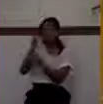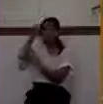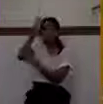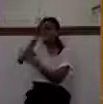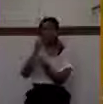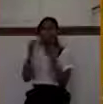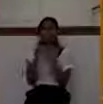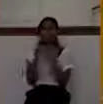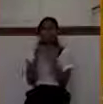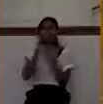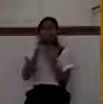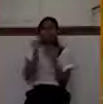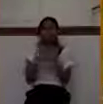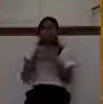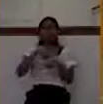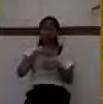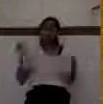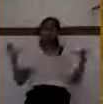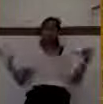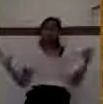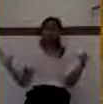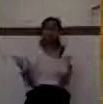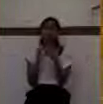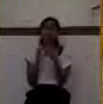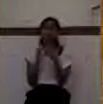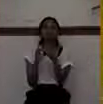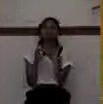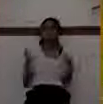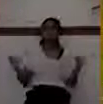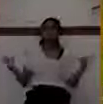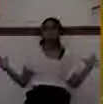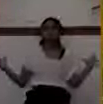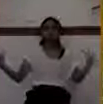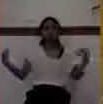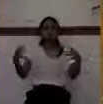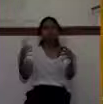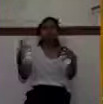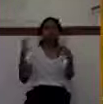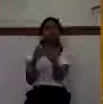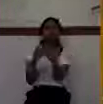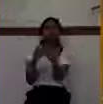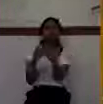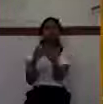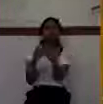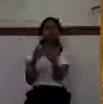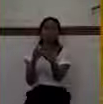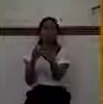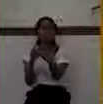it will unite us all together. And so let me just close with this tonight.